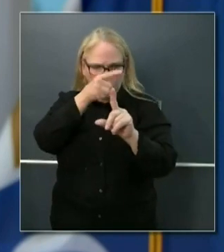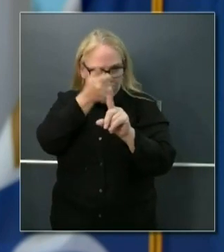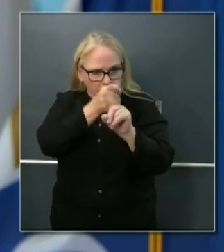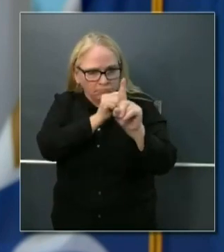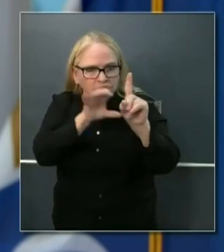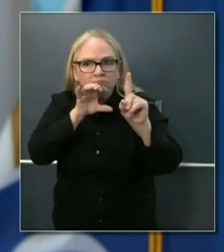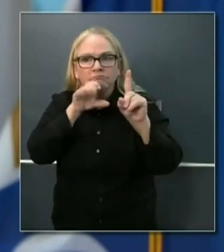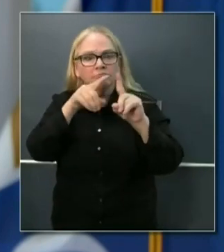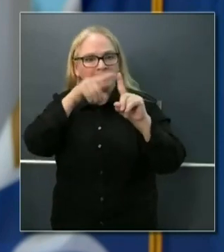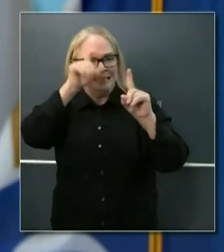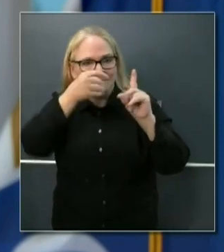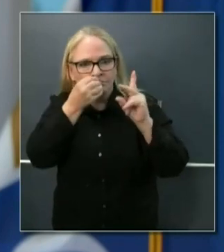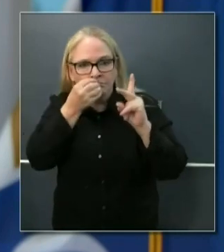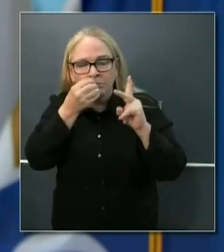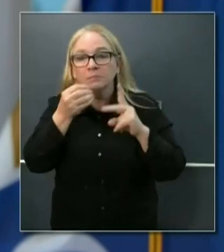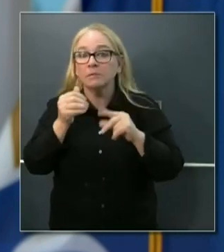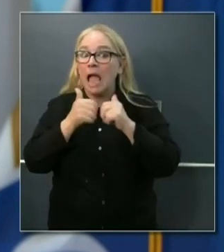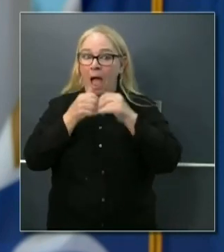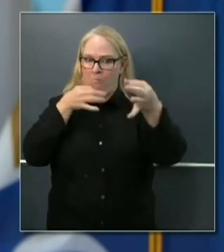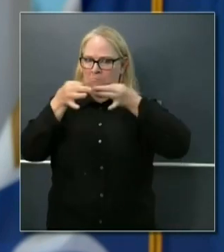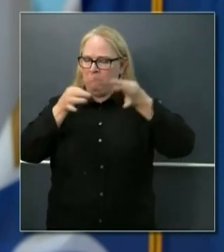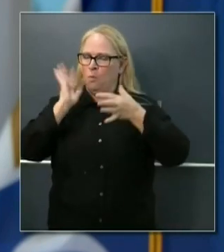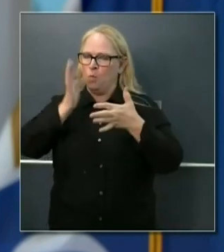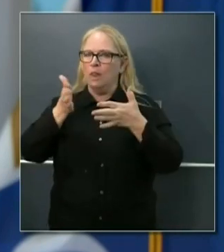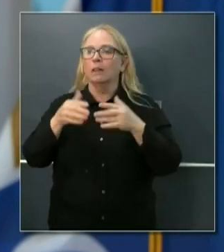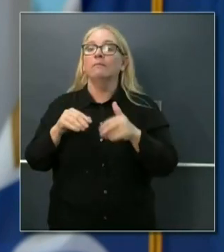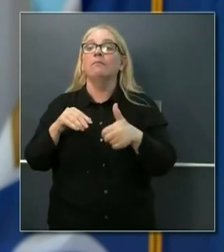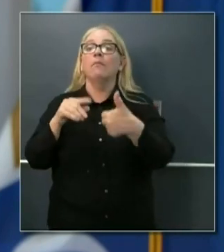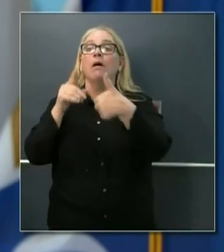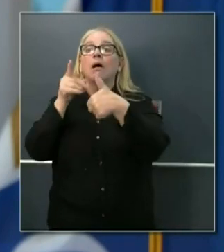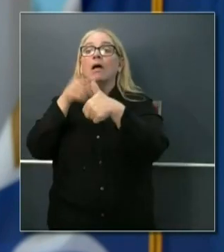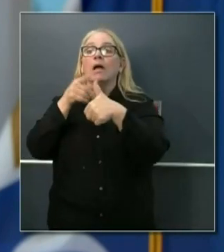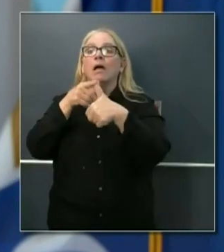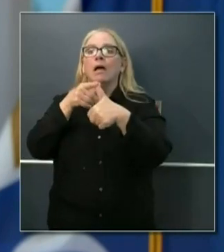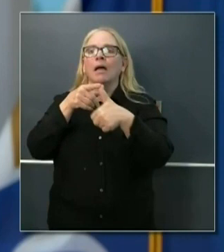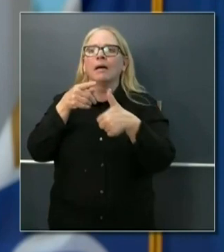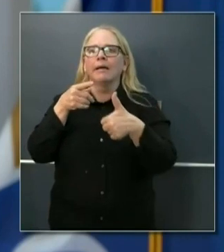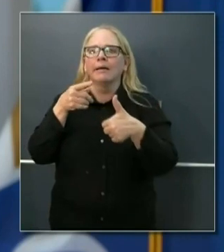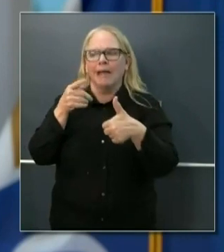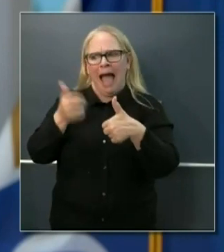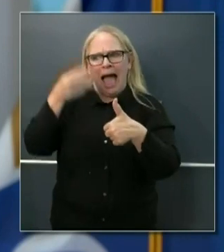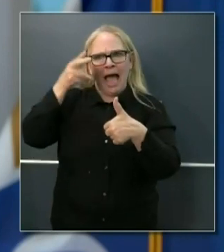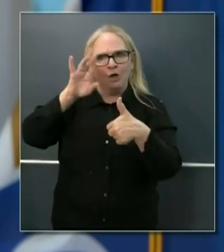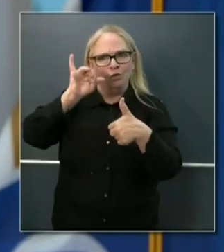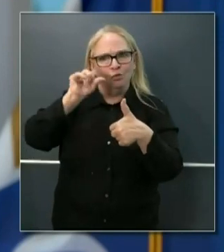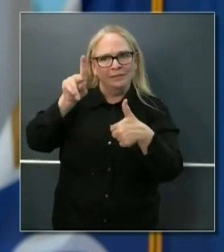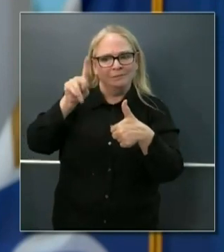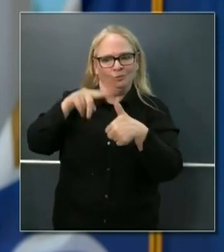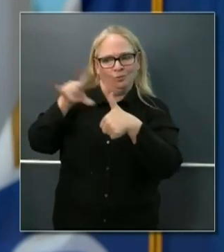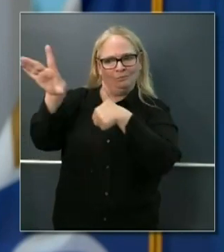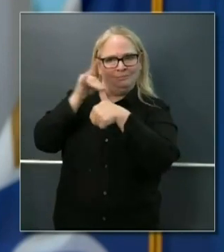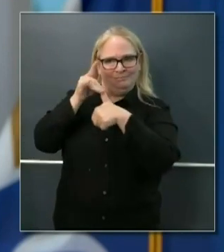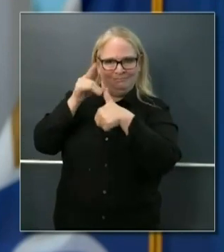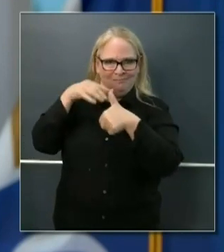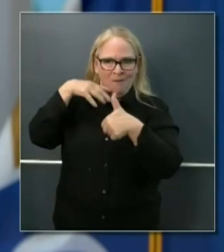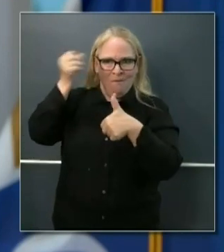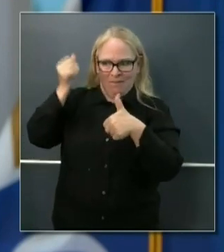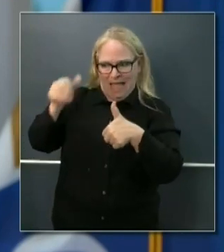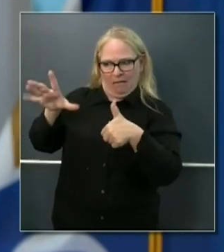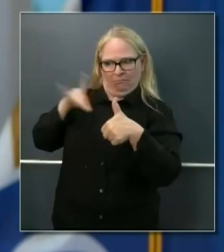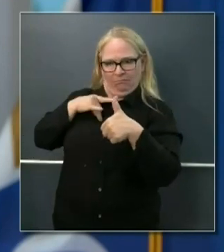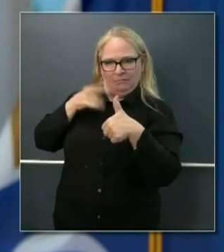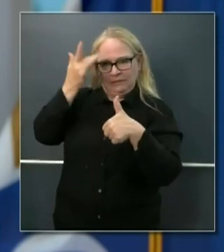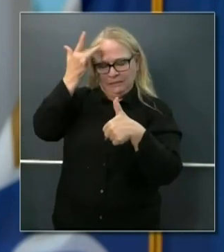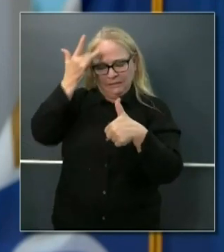frame. They must either have been at high risk of exposure to COVID-19, must be